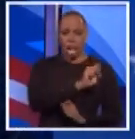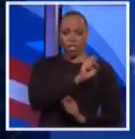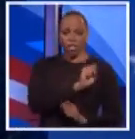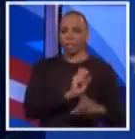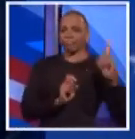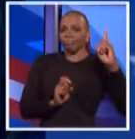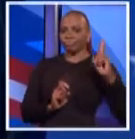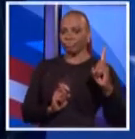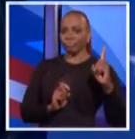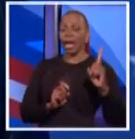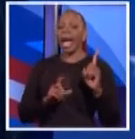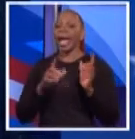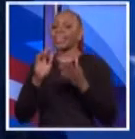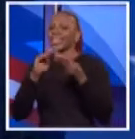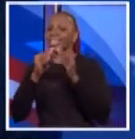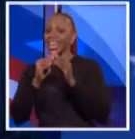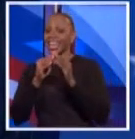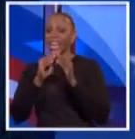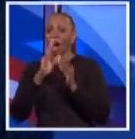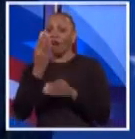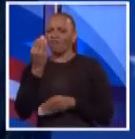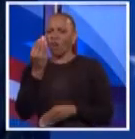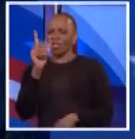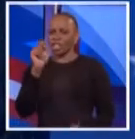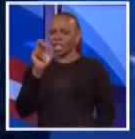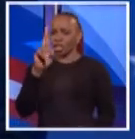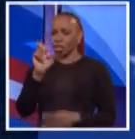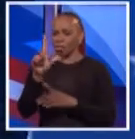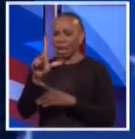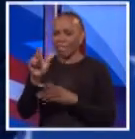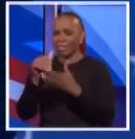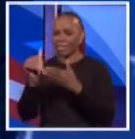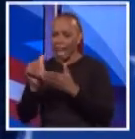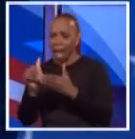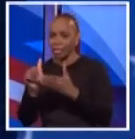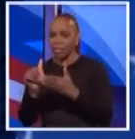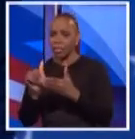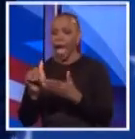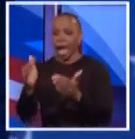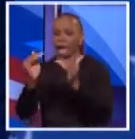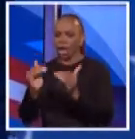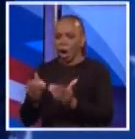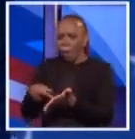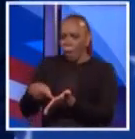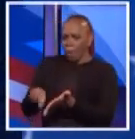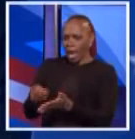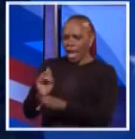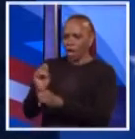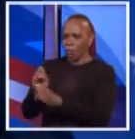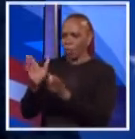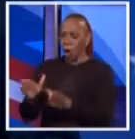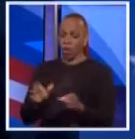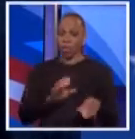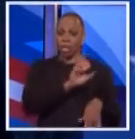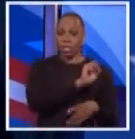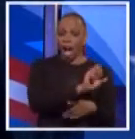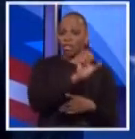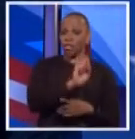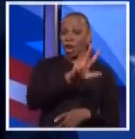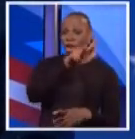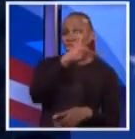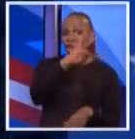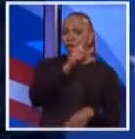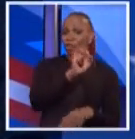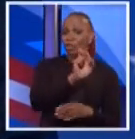that cost us $14 trillion, when I protected low-wage workers, Mr. Stringer was giving our mayor a third term. When I stood up on stop and